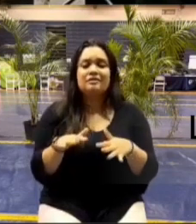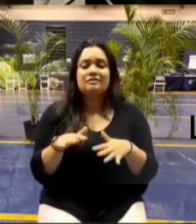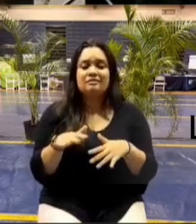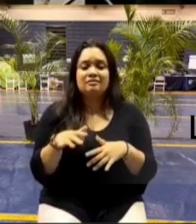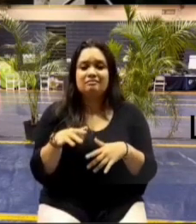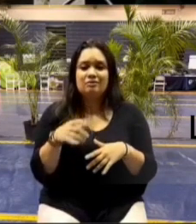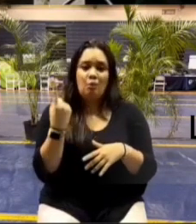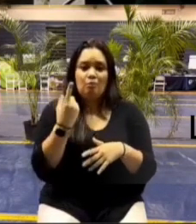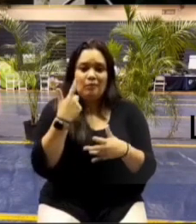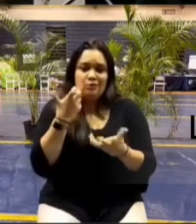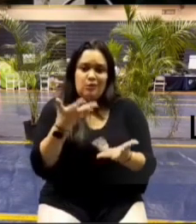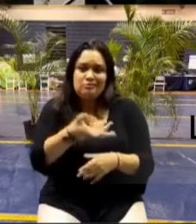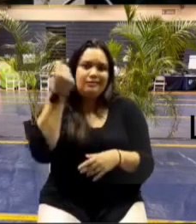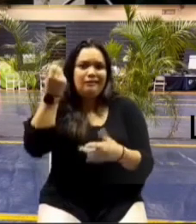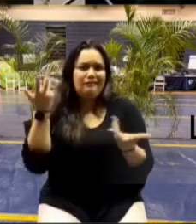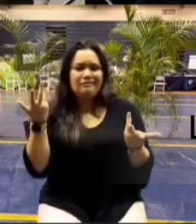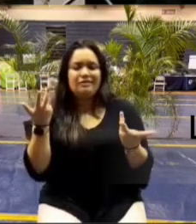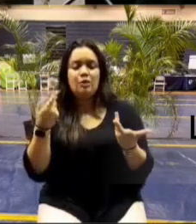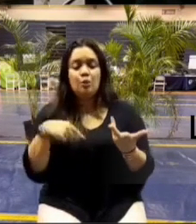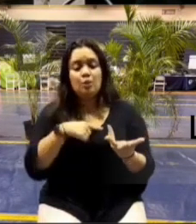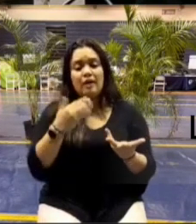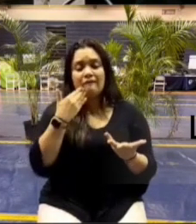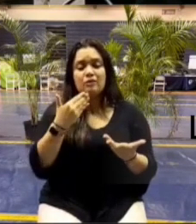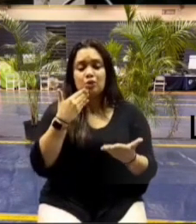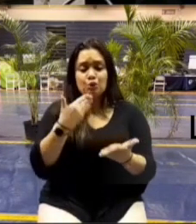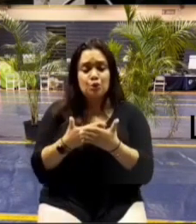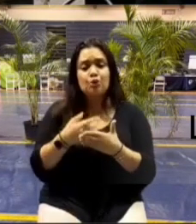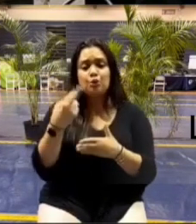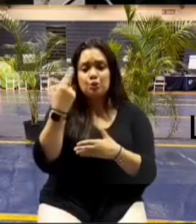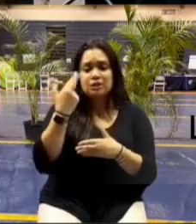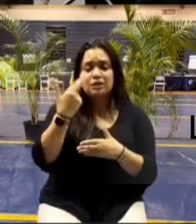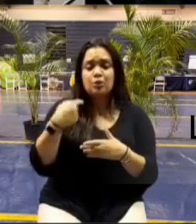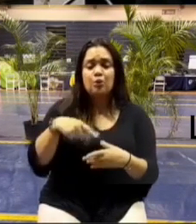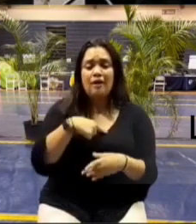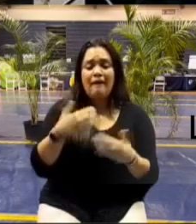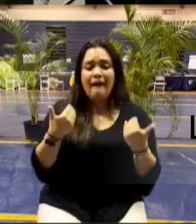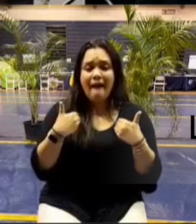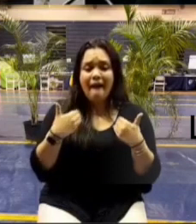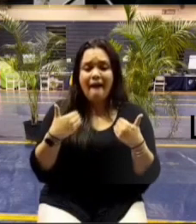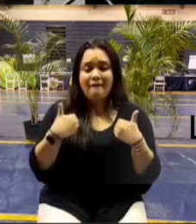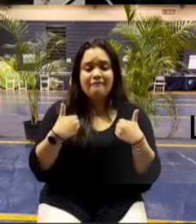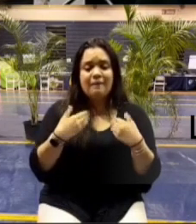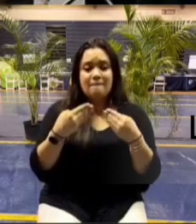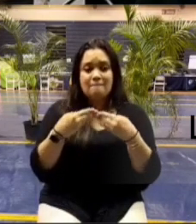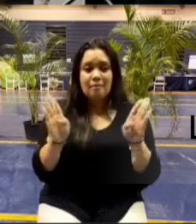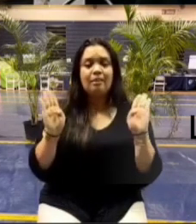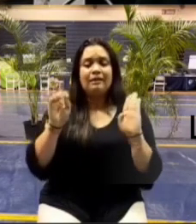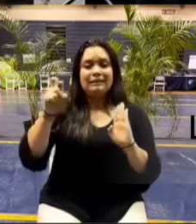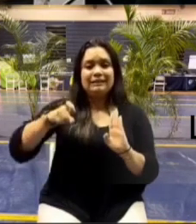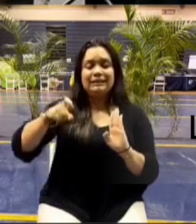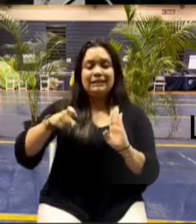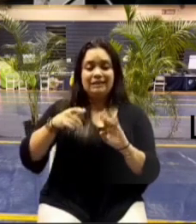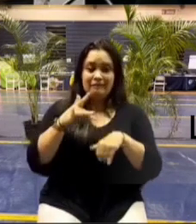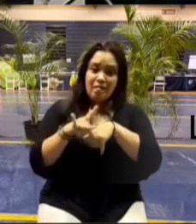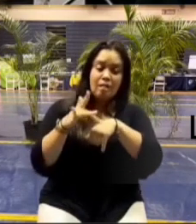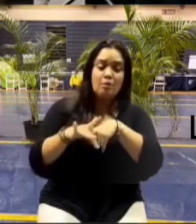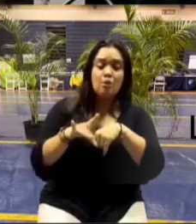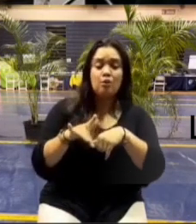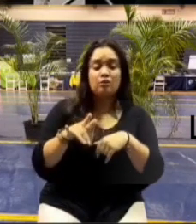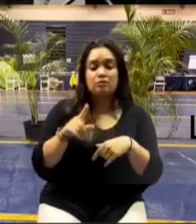to take it we have a very good reason we have a public need it's been available it is available